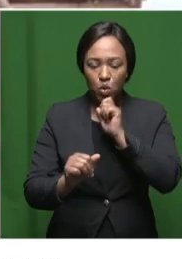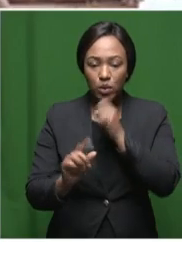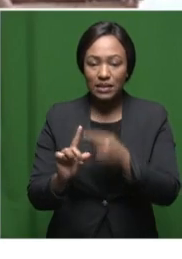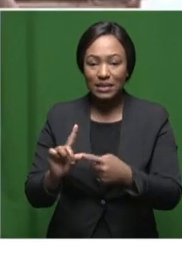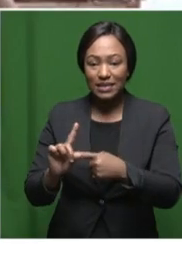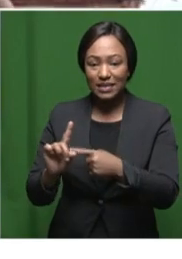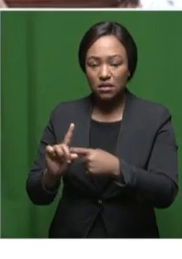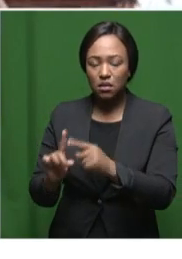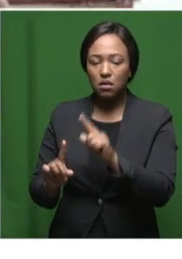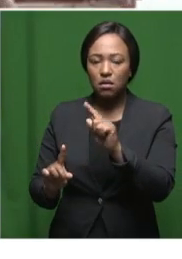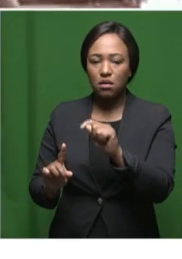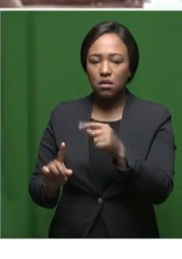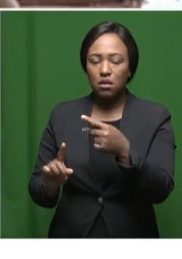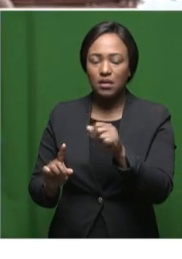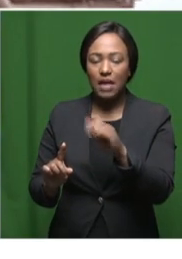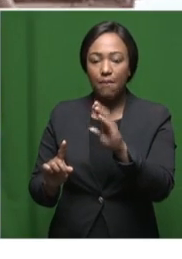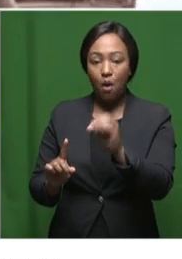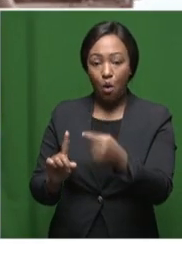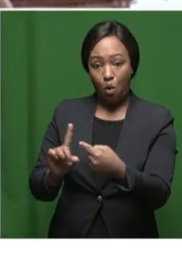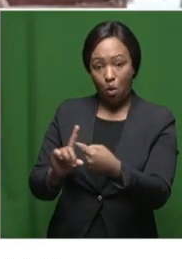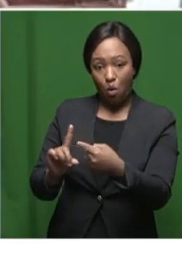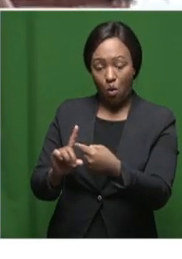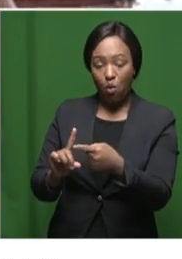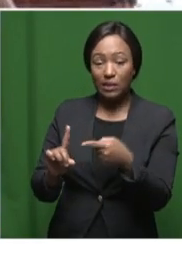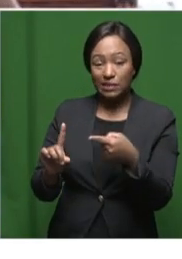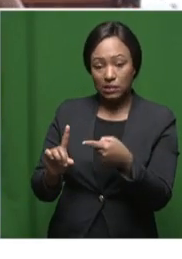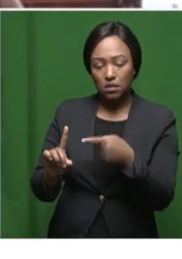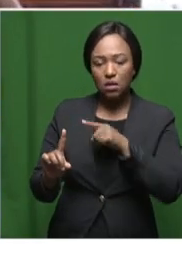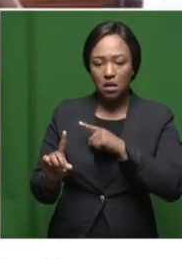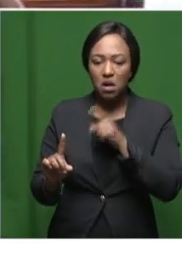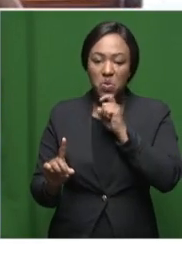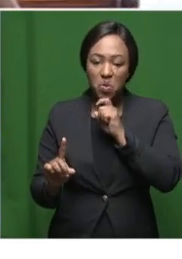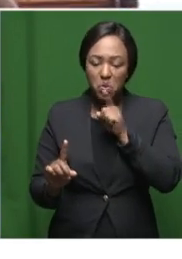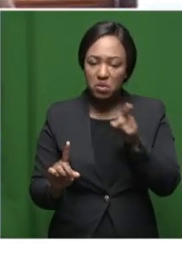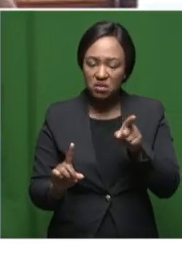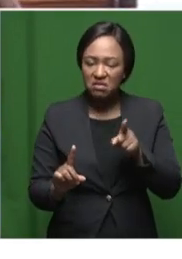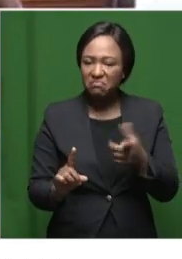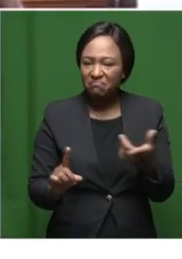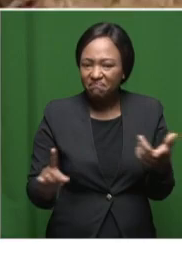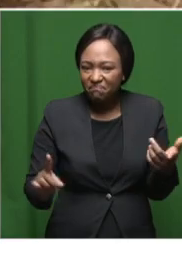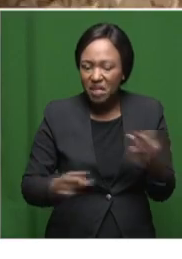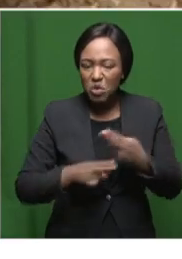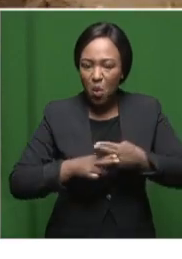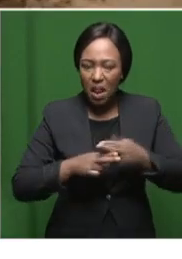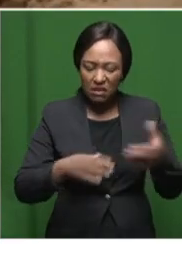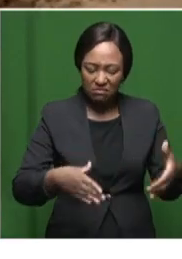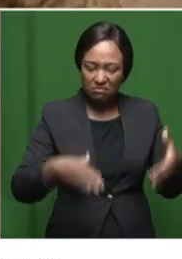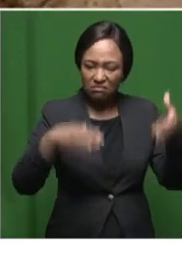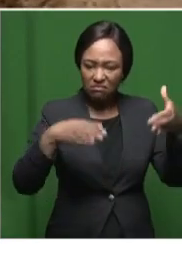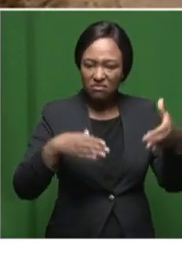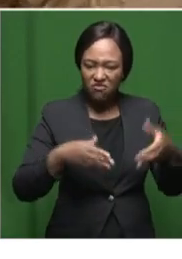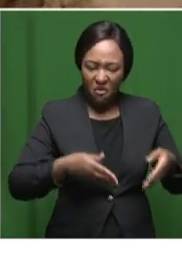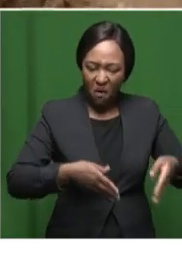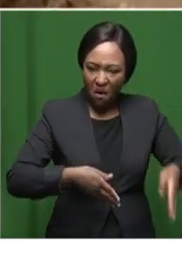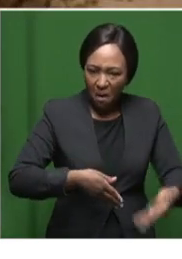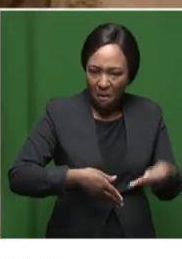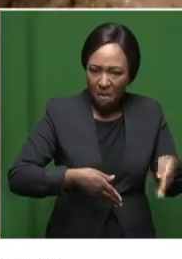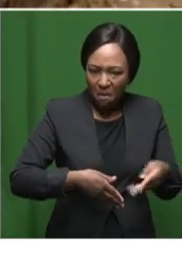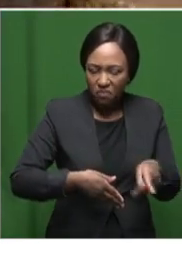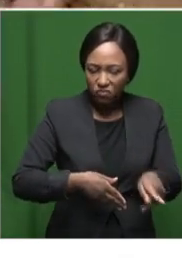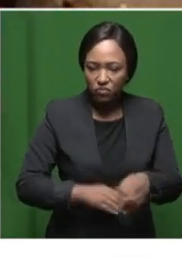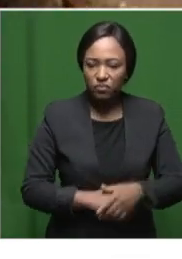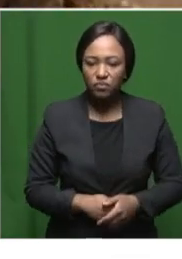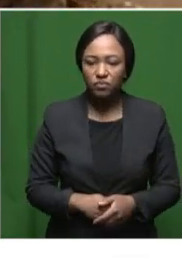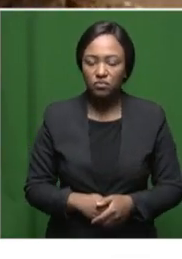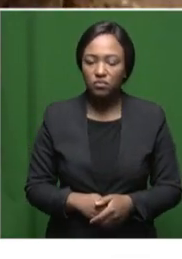Scotland in Coligny is among those subjected to the indignity of a bucket toilet. He has just